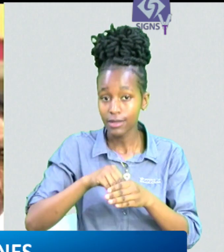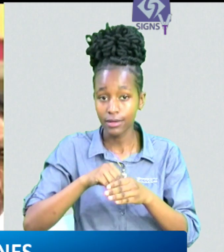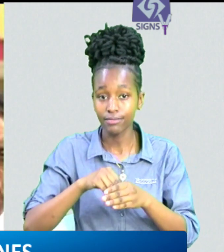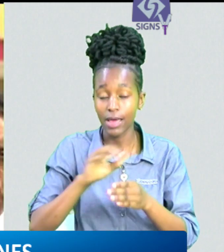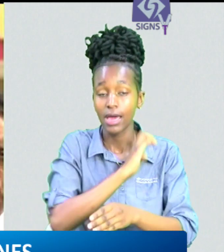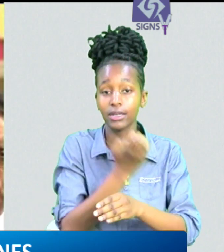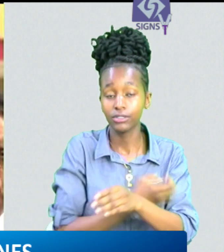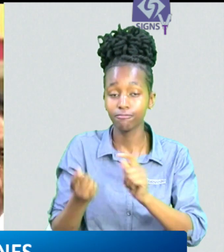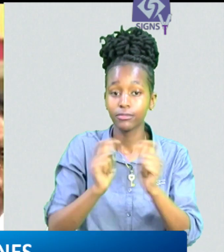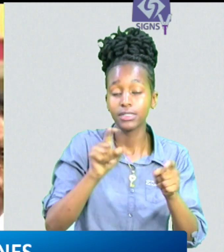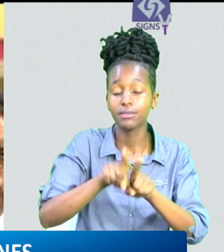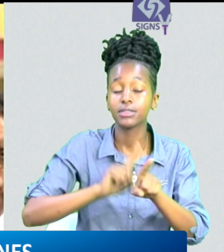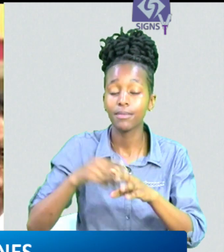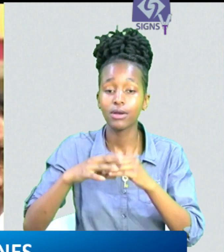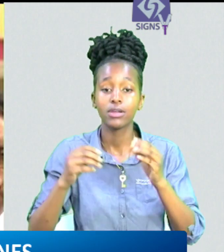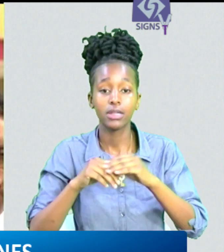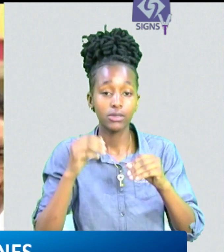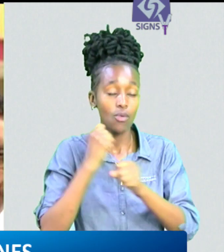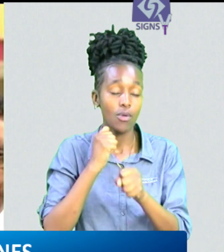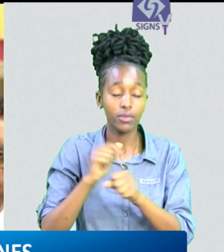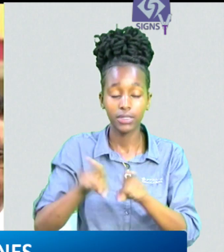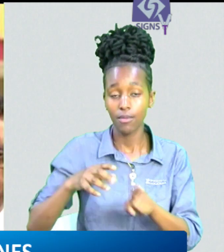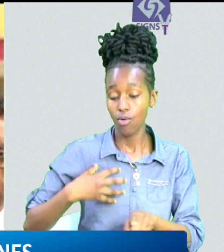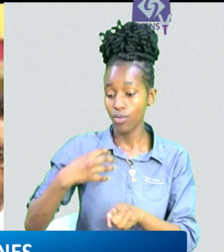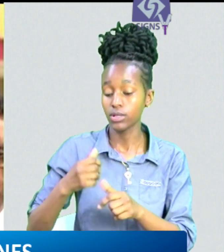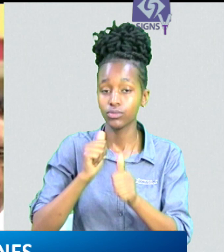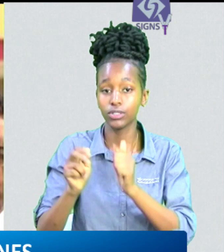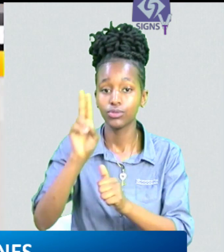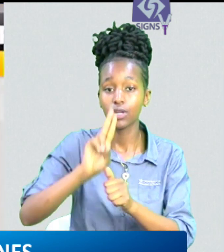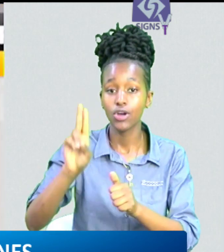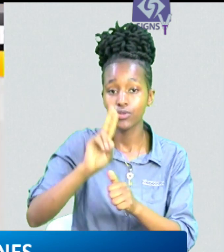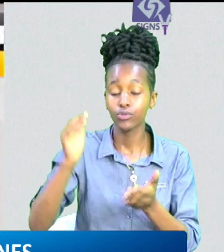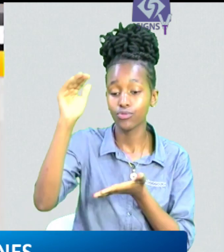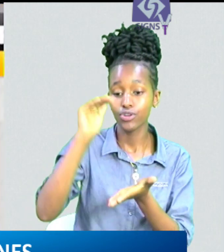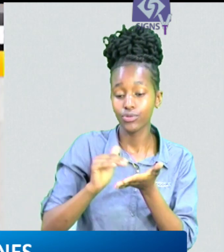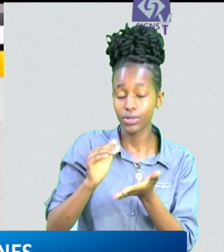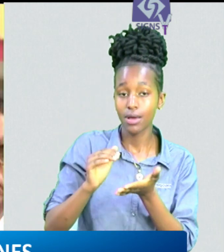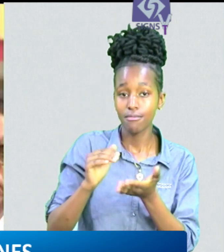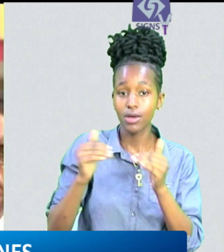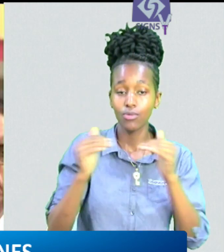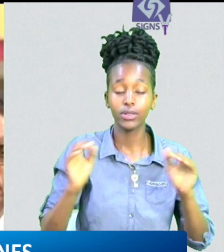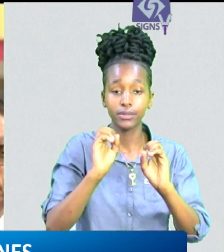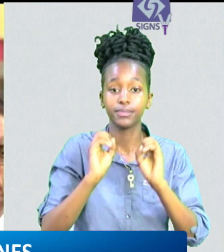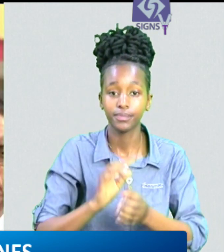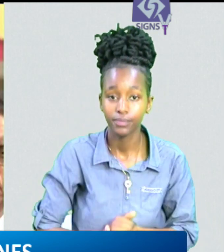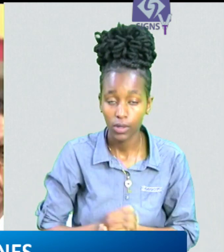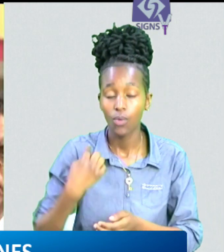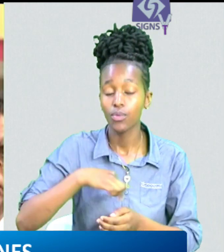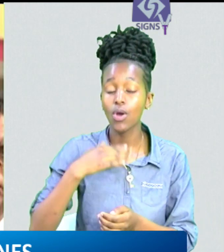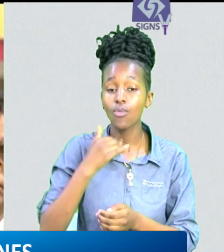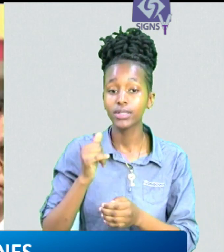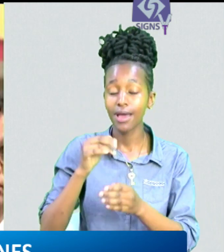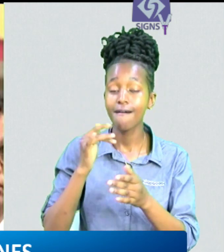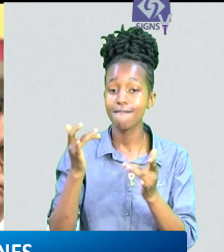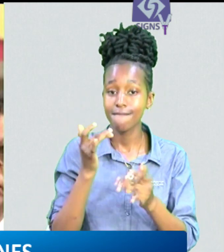to create jobs and wealth and to reduce reduce inequality we demand a fair playing ground